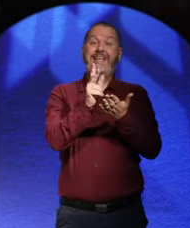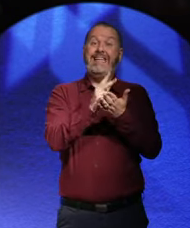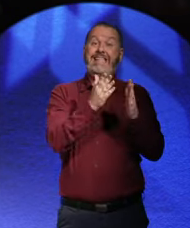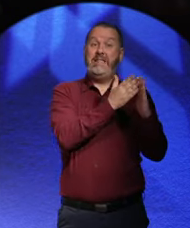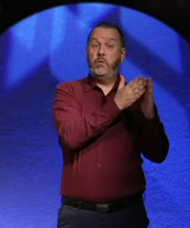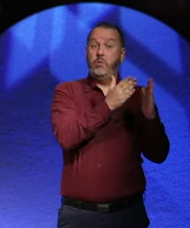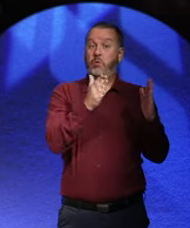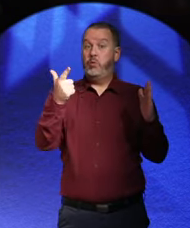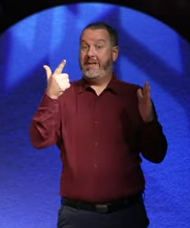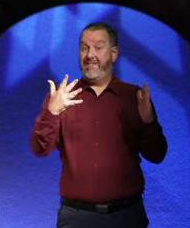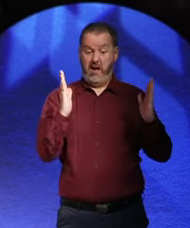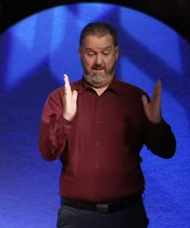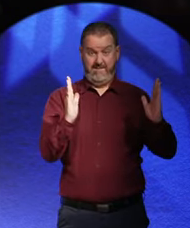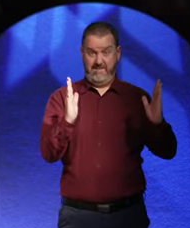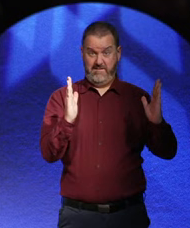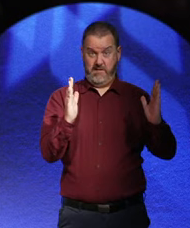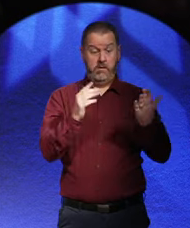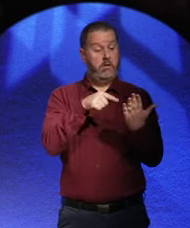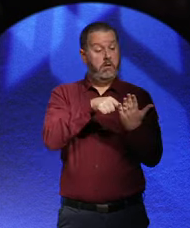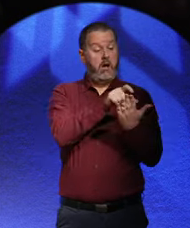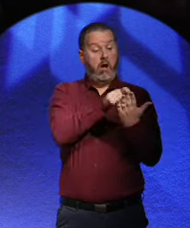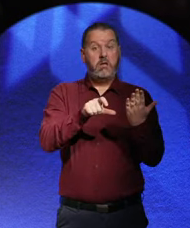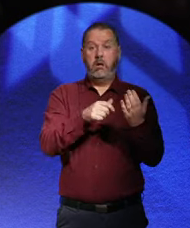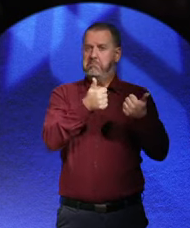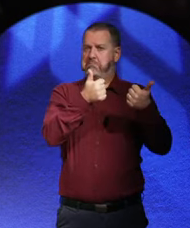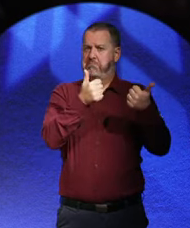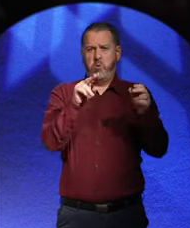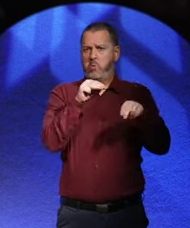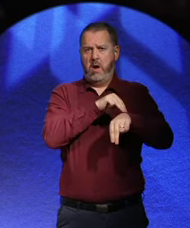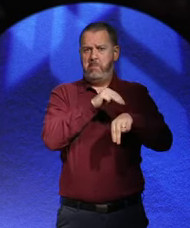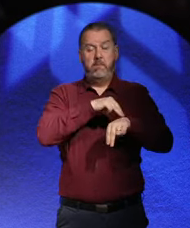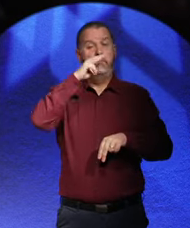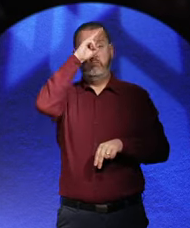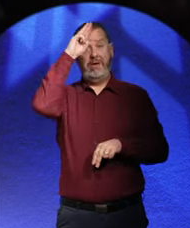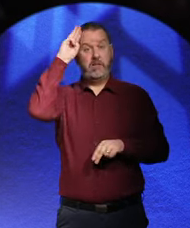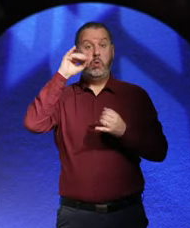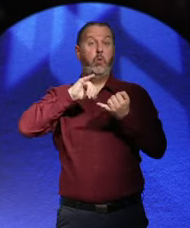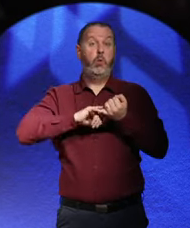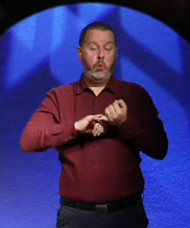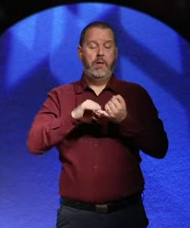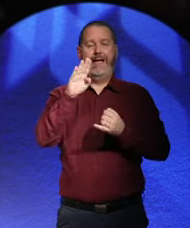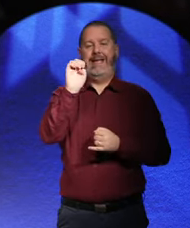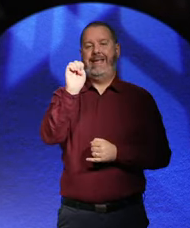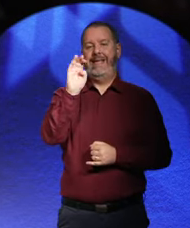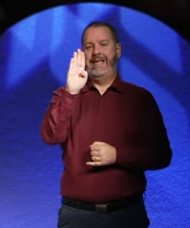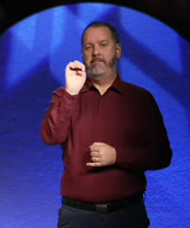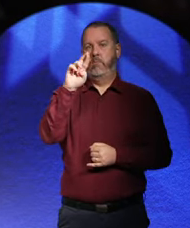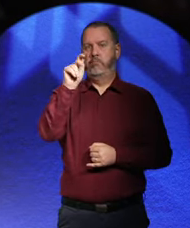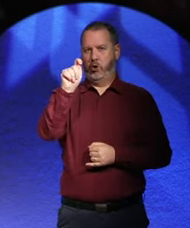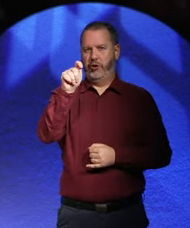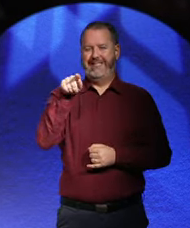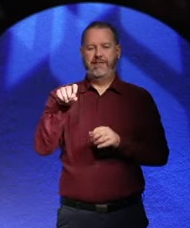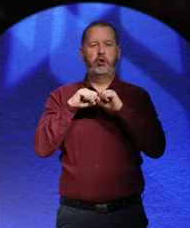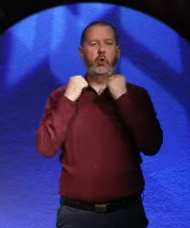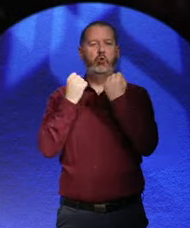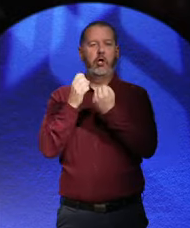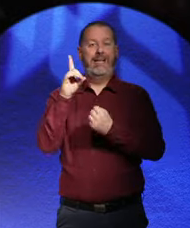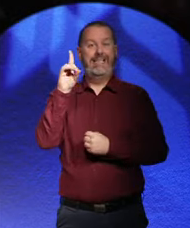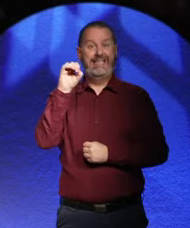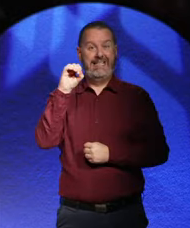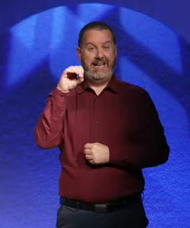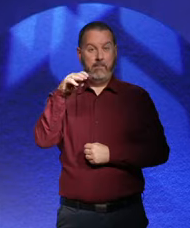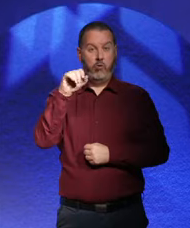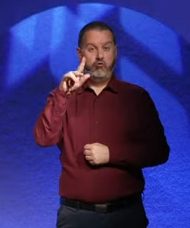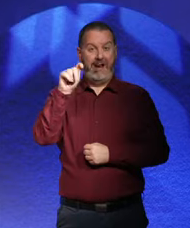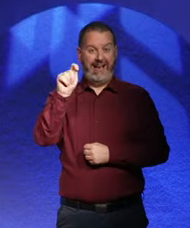1925. Because the President was Friedrich Erbert, the Social Democrat, who was a pro-Republican.